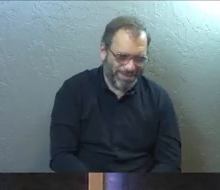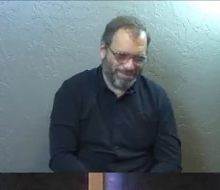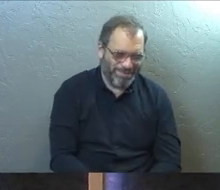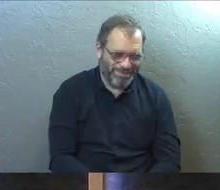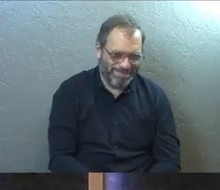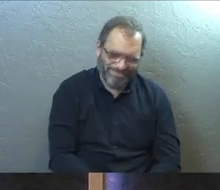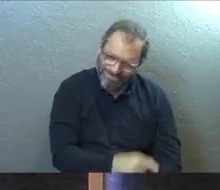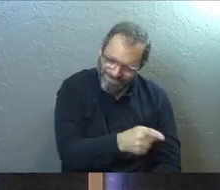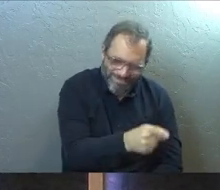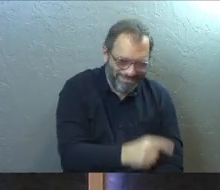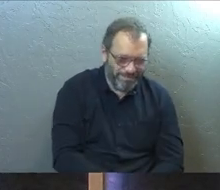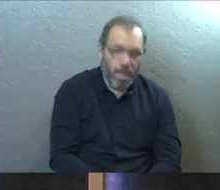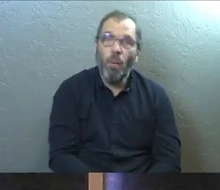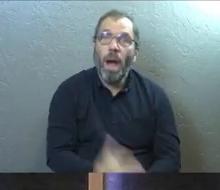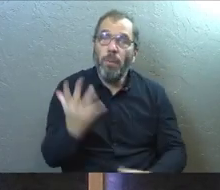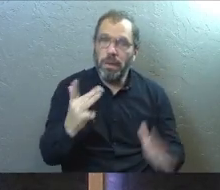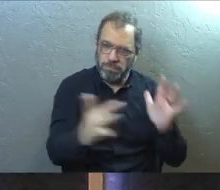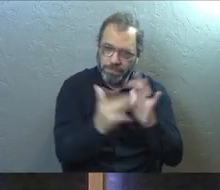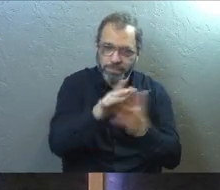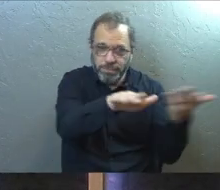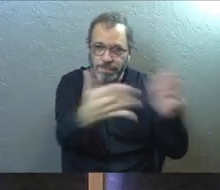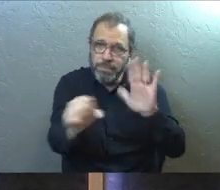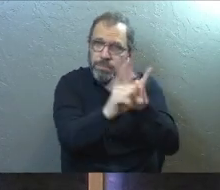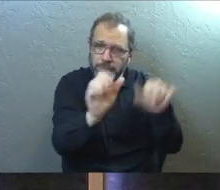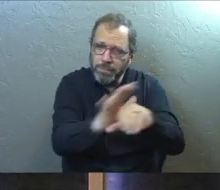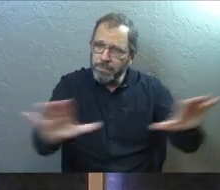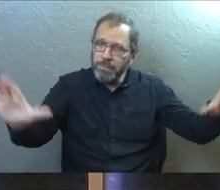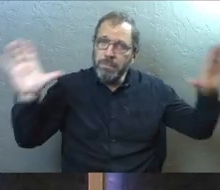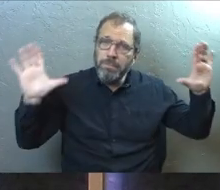The only way I know that is because Jesus died for me.